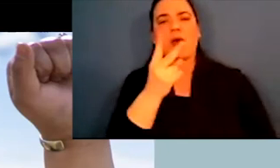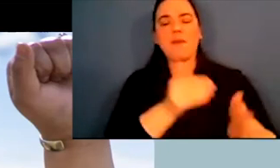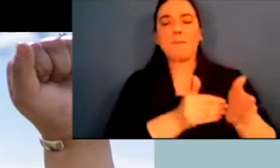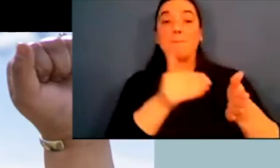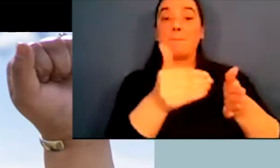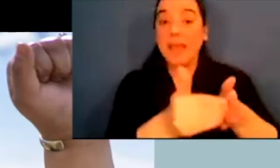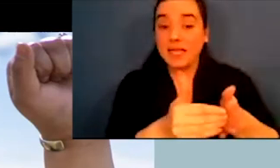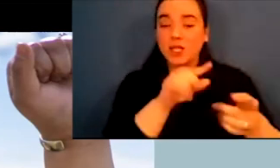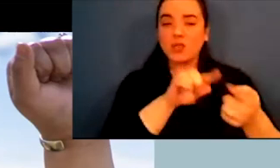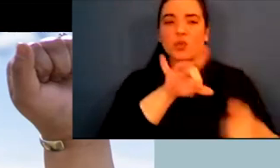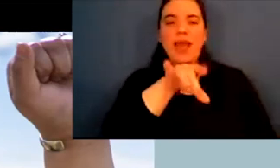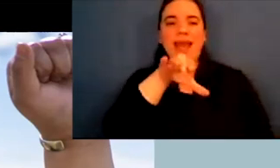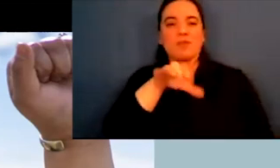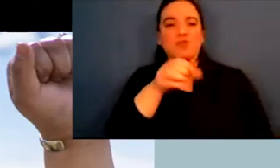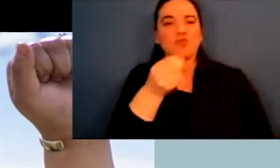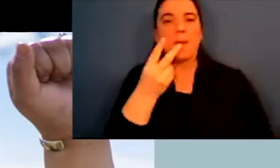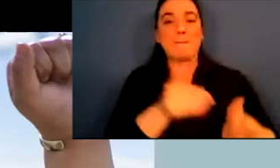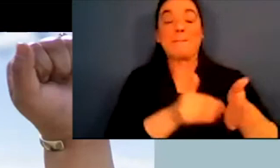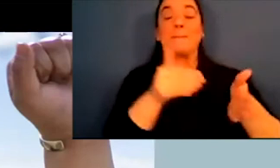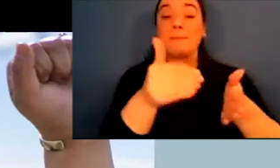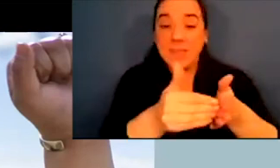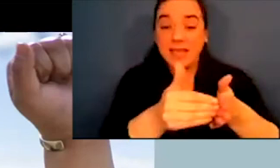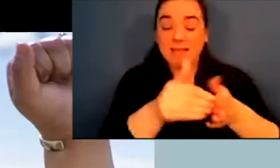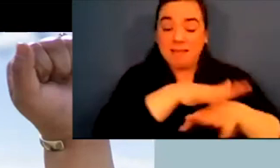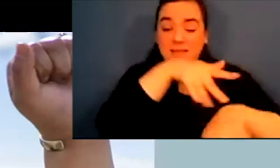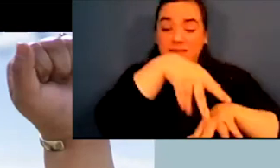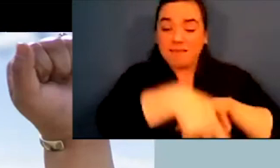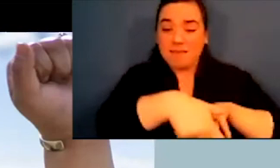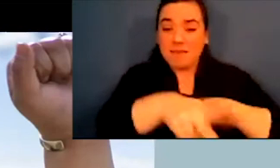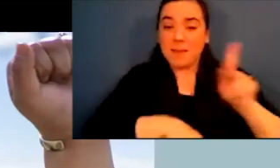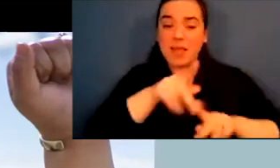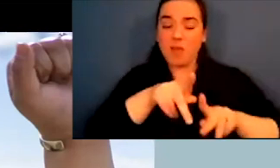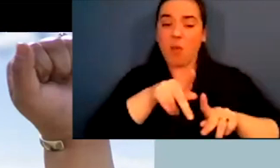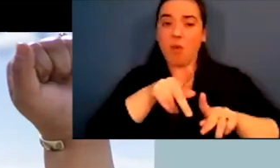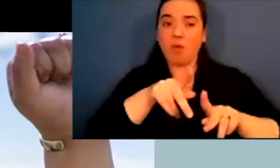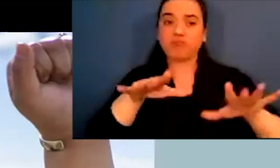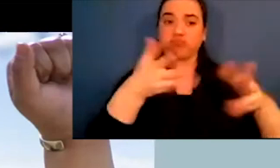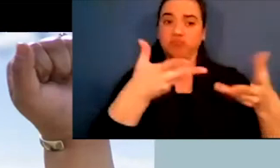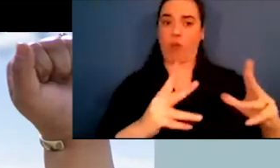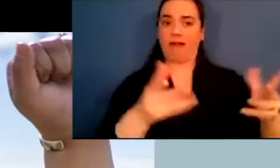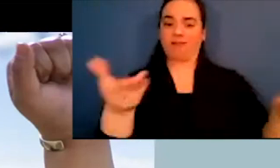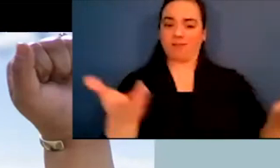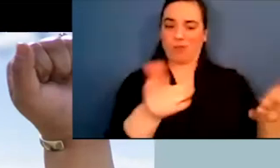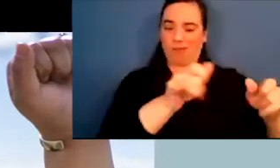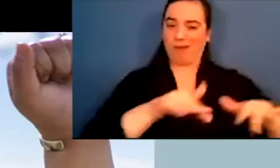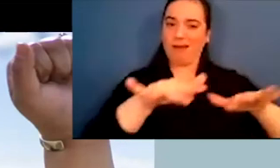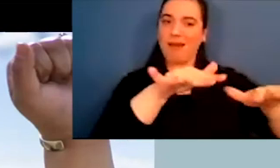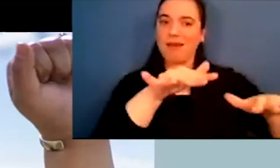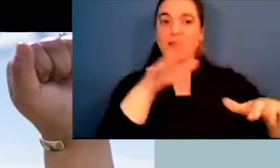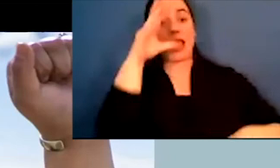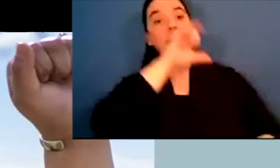from anywhere that there were 112 million to 8 million native people on on on